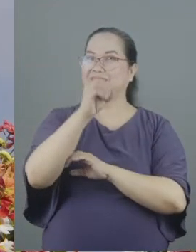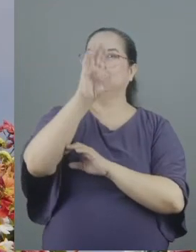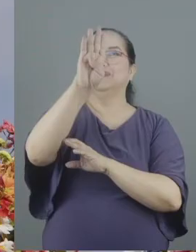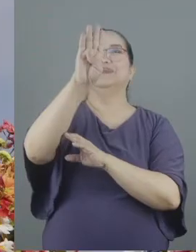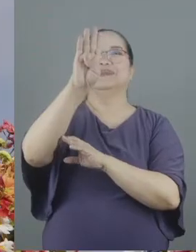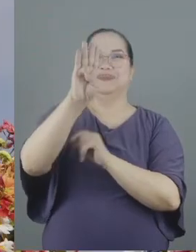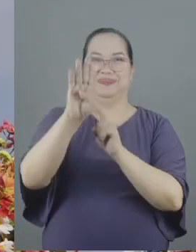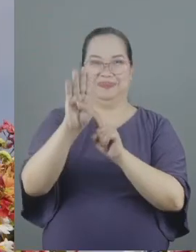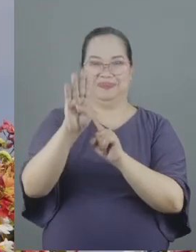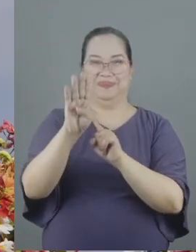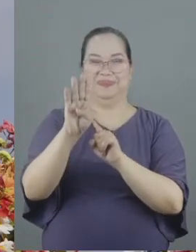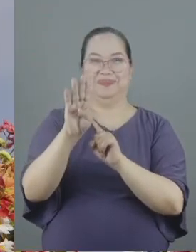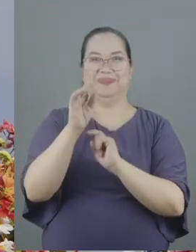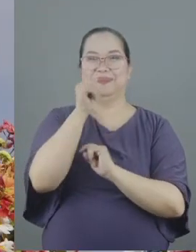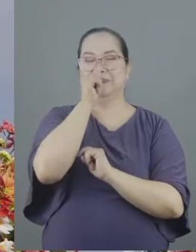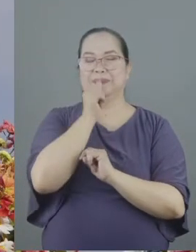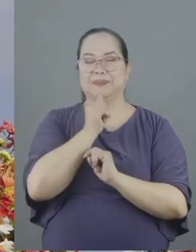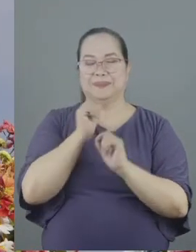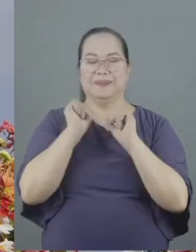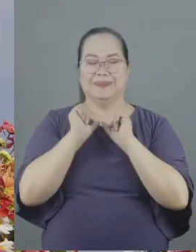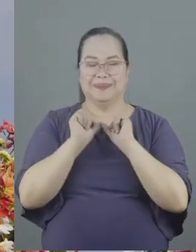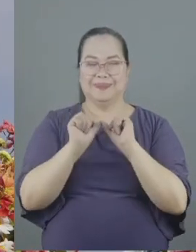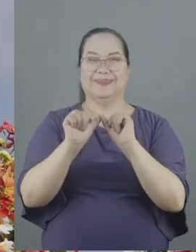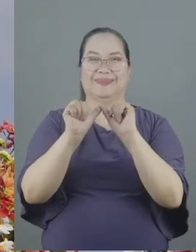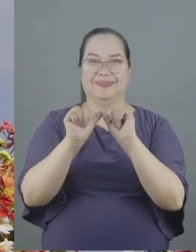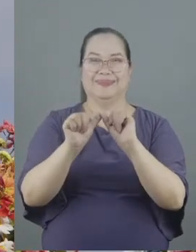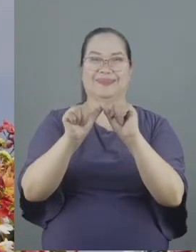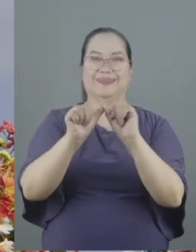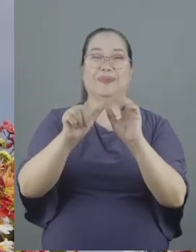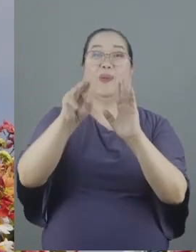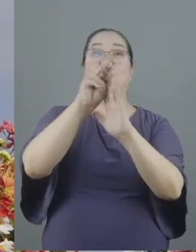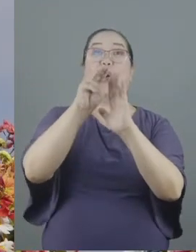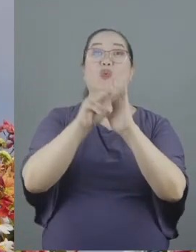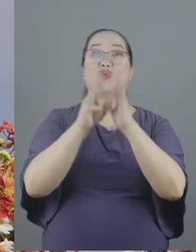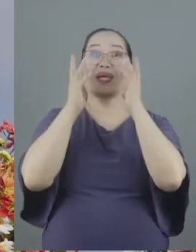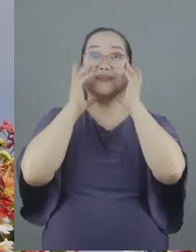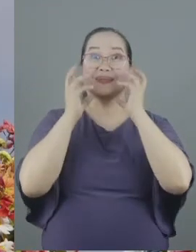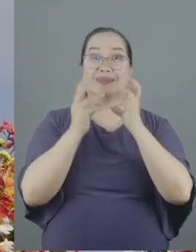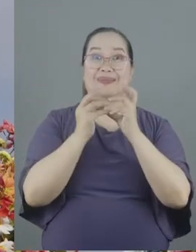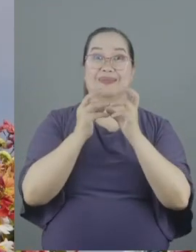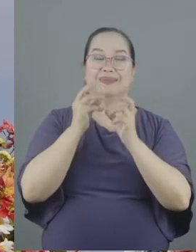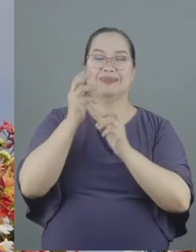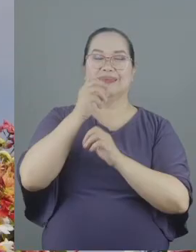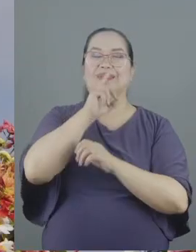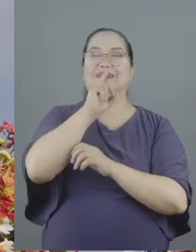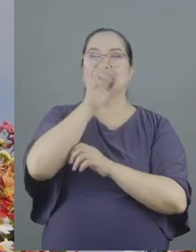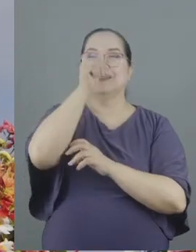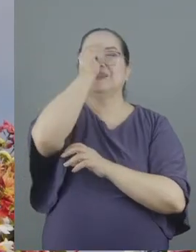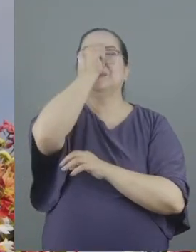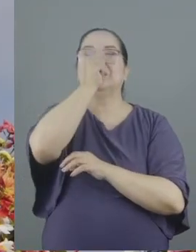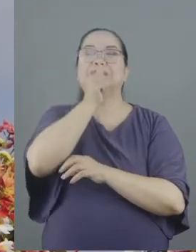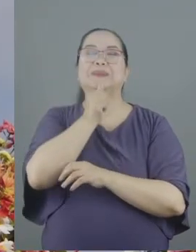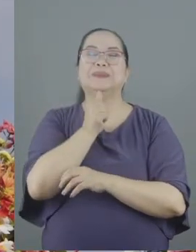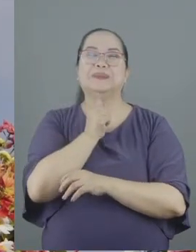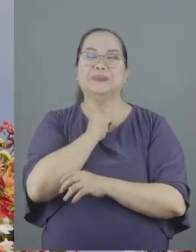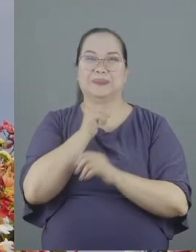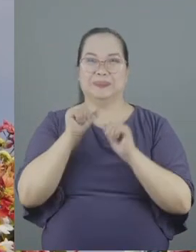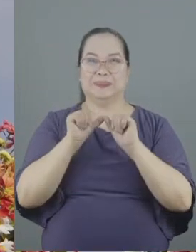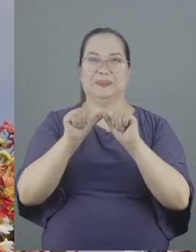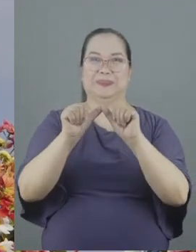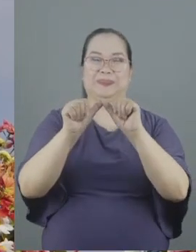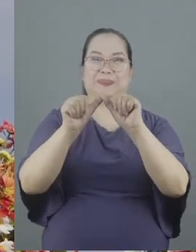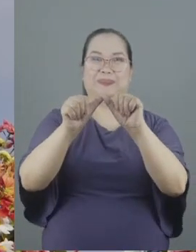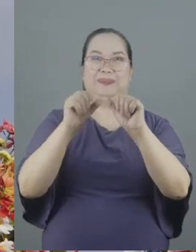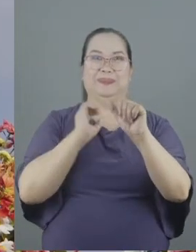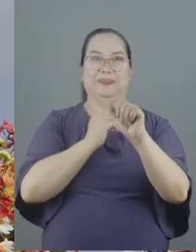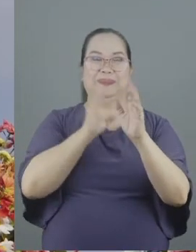patient continuance Moses in the wilderness patient continuance and of course